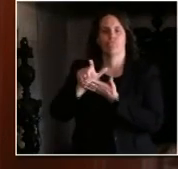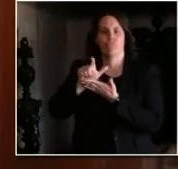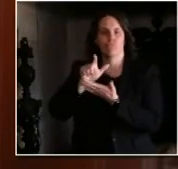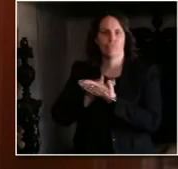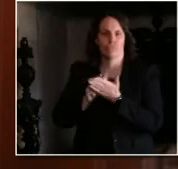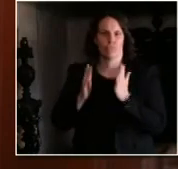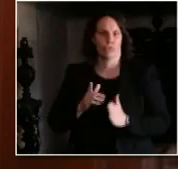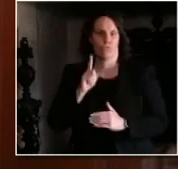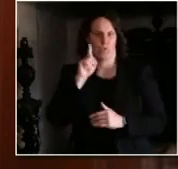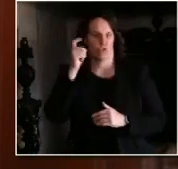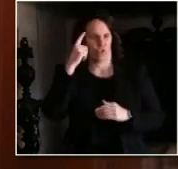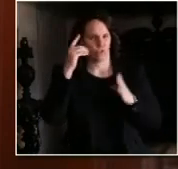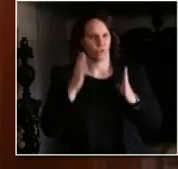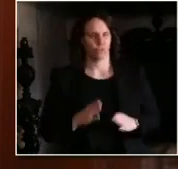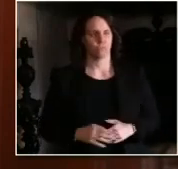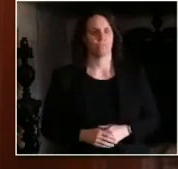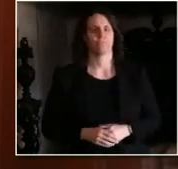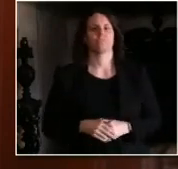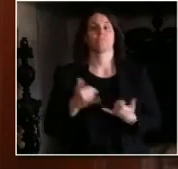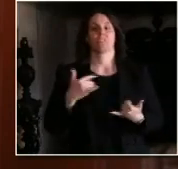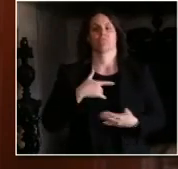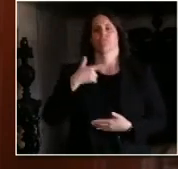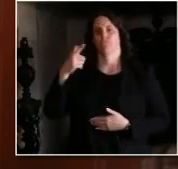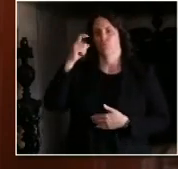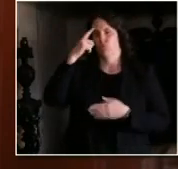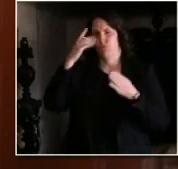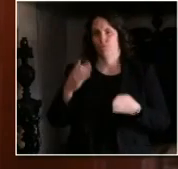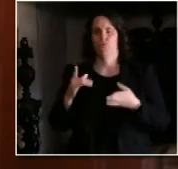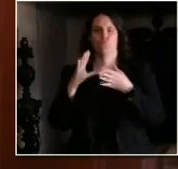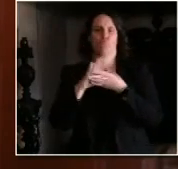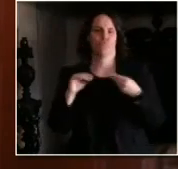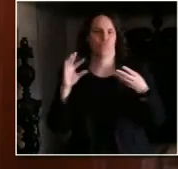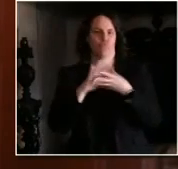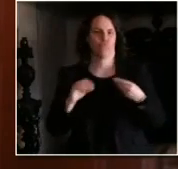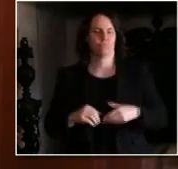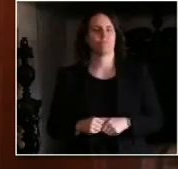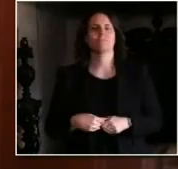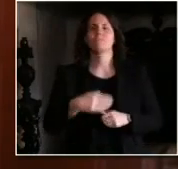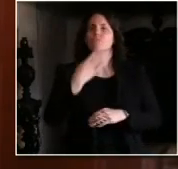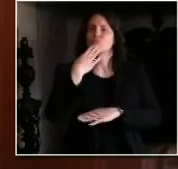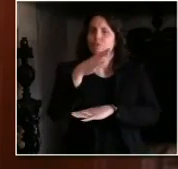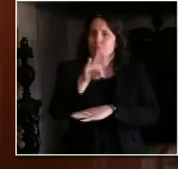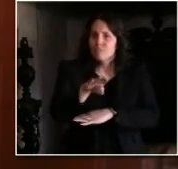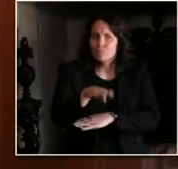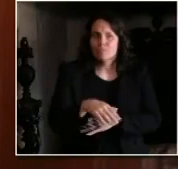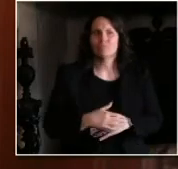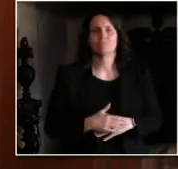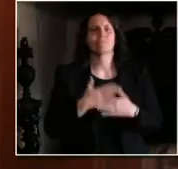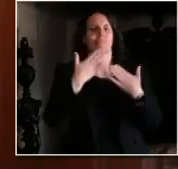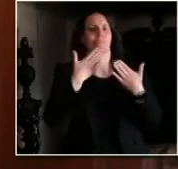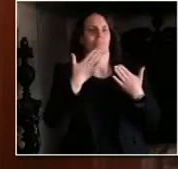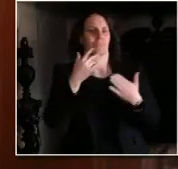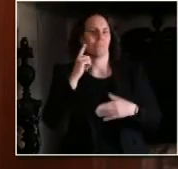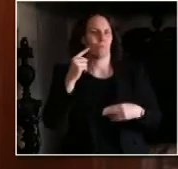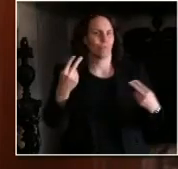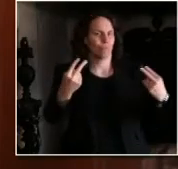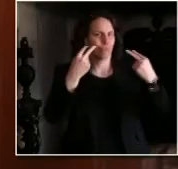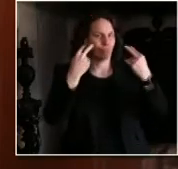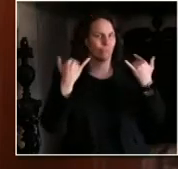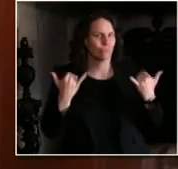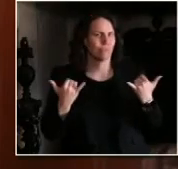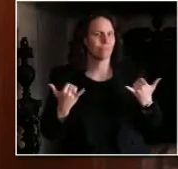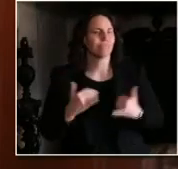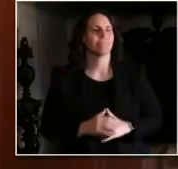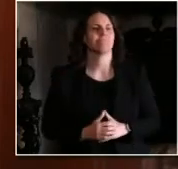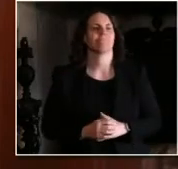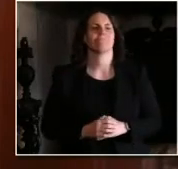briefing with remarks from Governor Tony Evers. Good afternoon, everybody, and thanks for joining us today. It was a little more